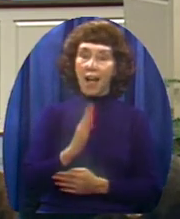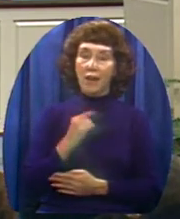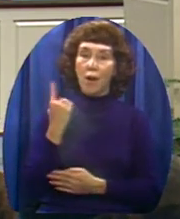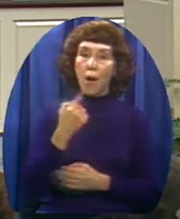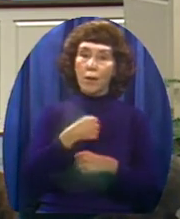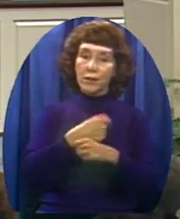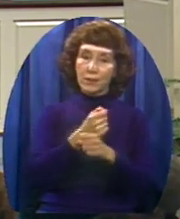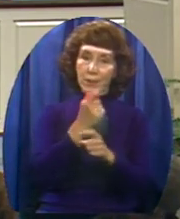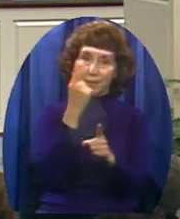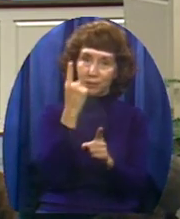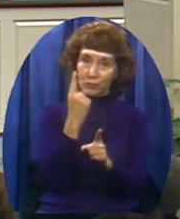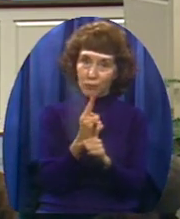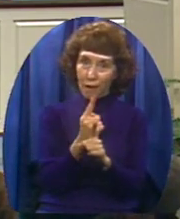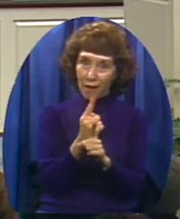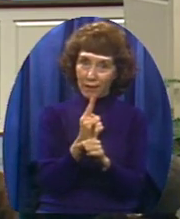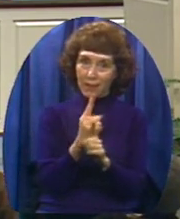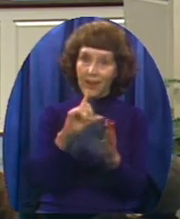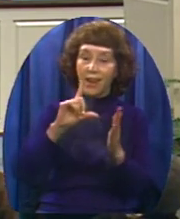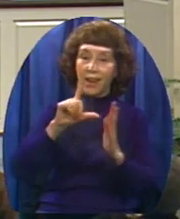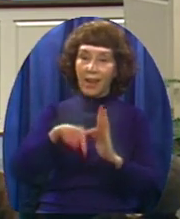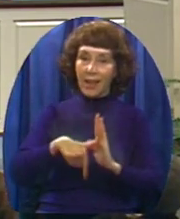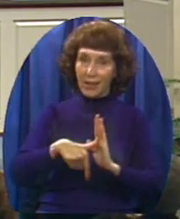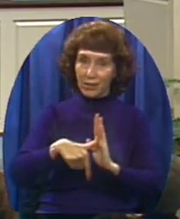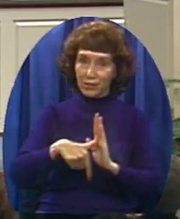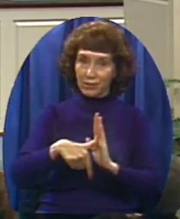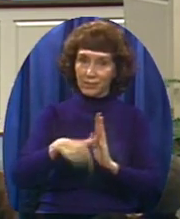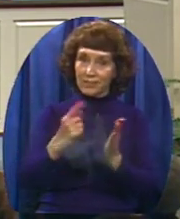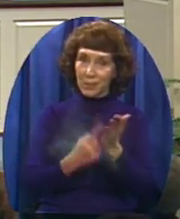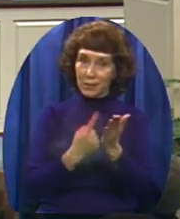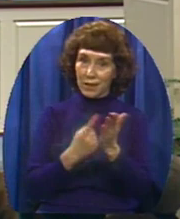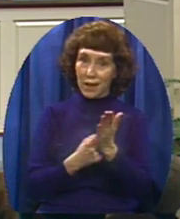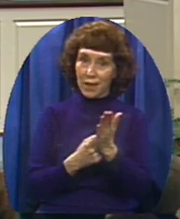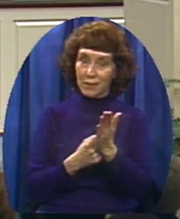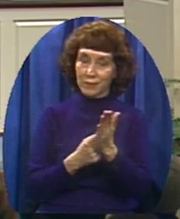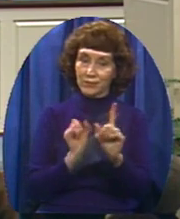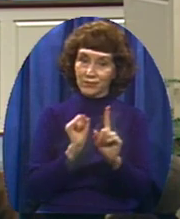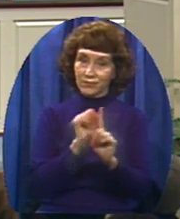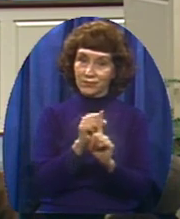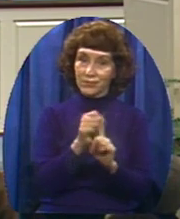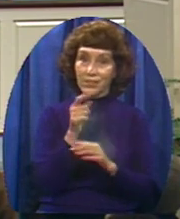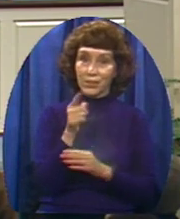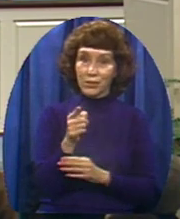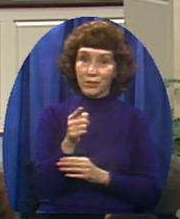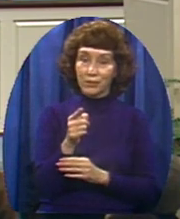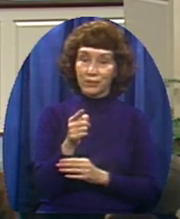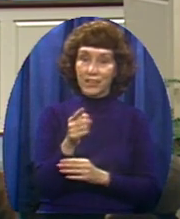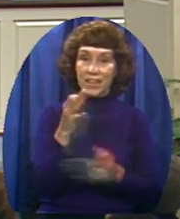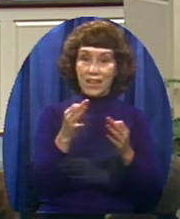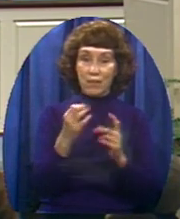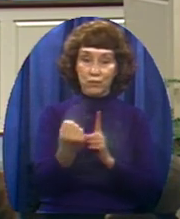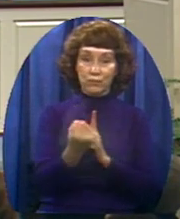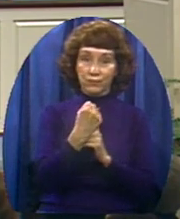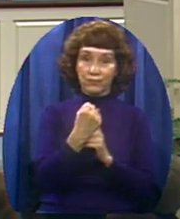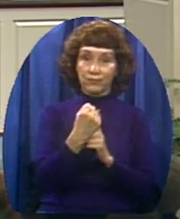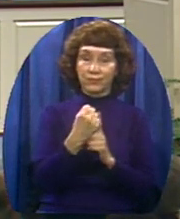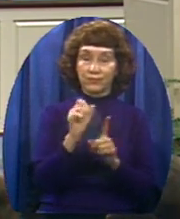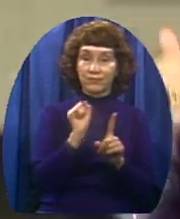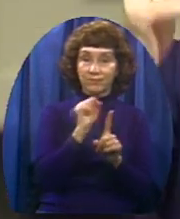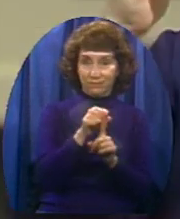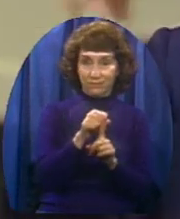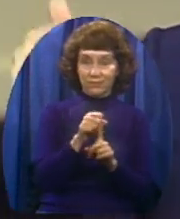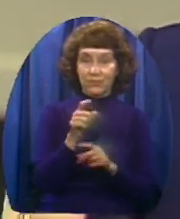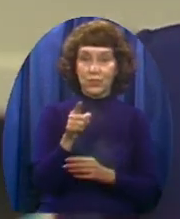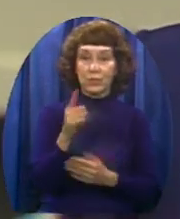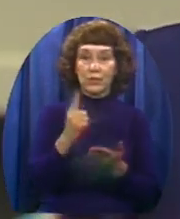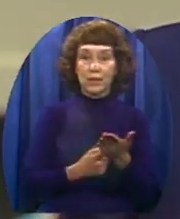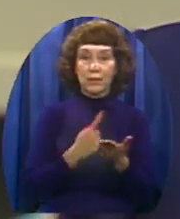Somebody gets the advantage on you And God sees to it That they put their foot right on your neck To teach you the lesson That